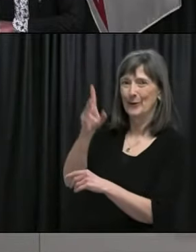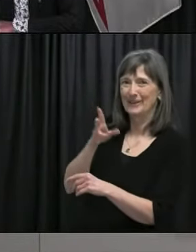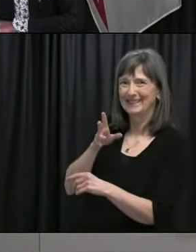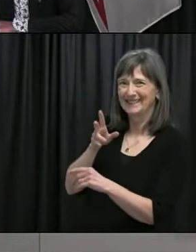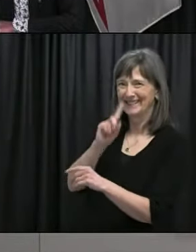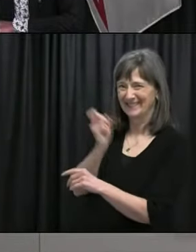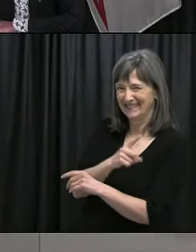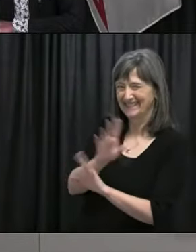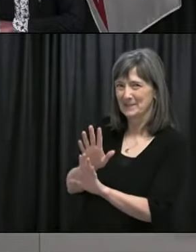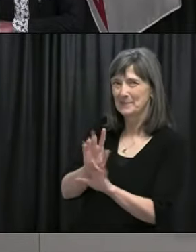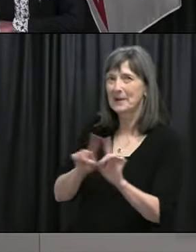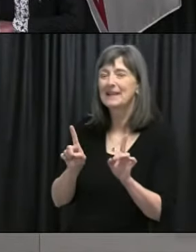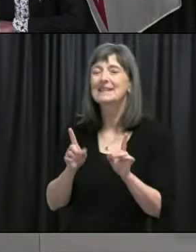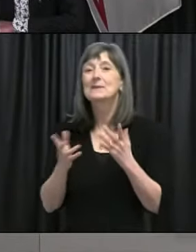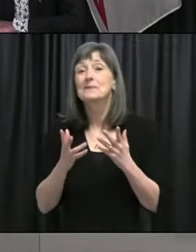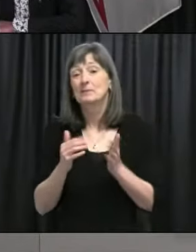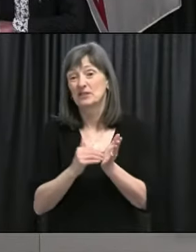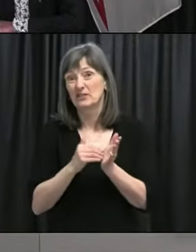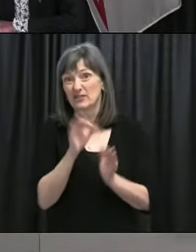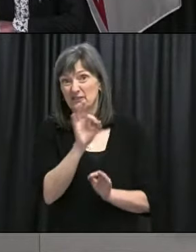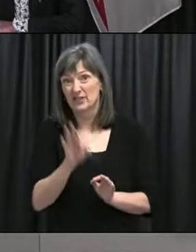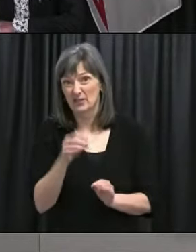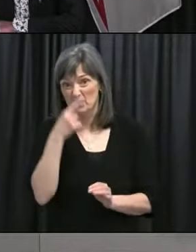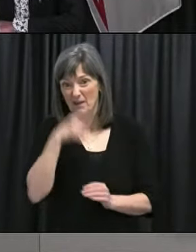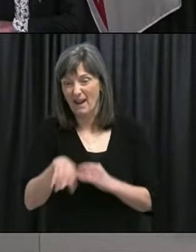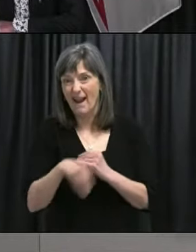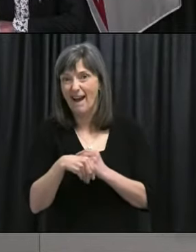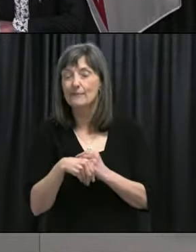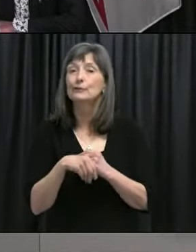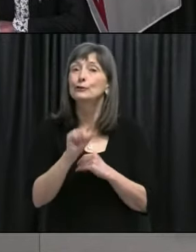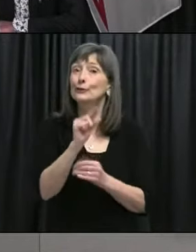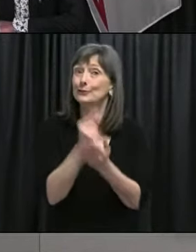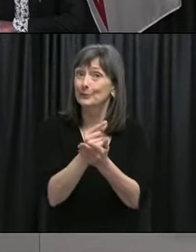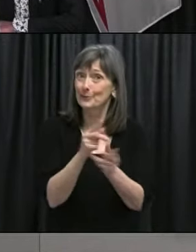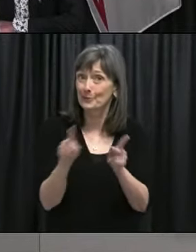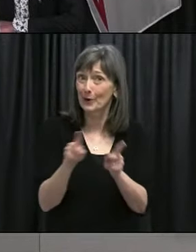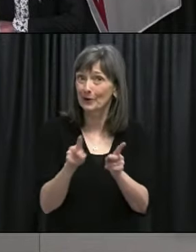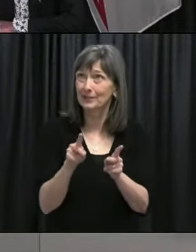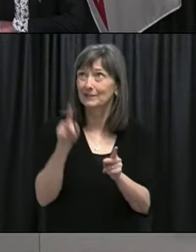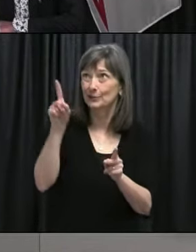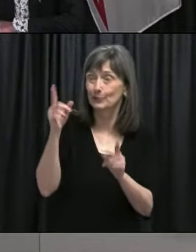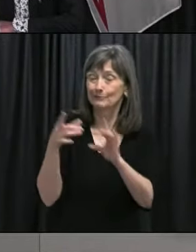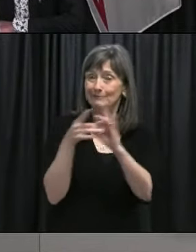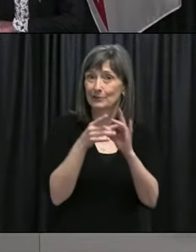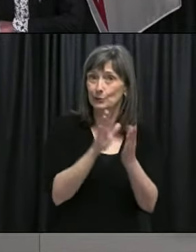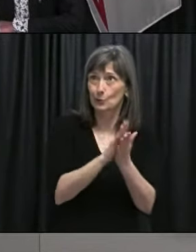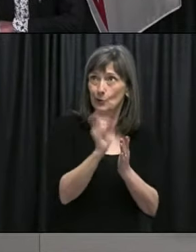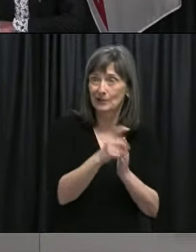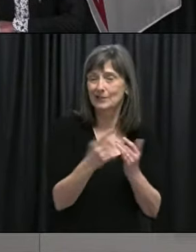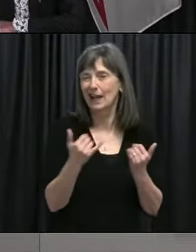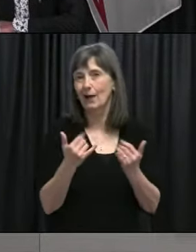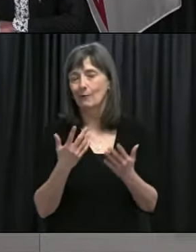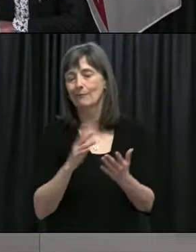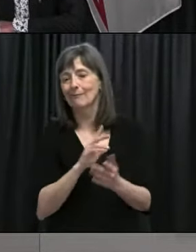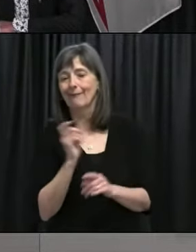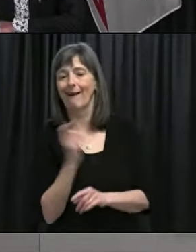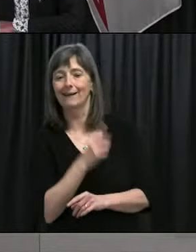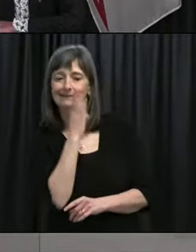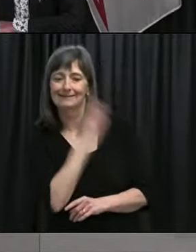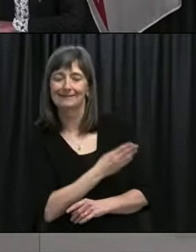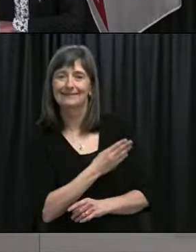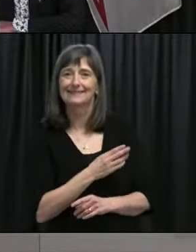could get Dr. Fitzgerald to just given the fact that you asked a question about schools, Peter, about graduation parties.